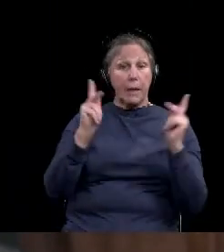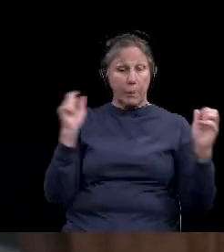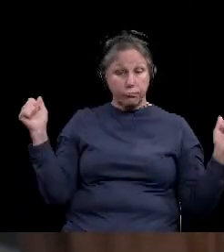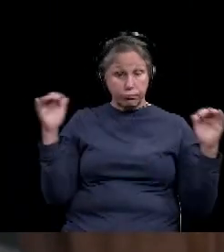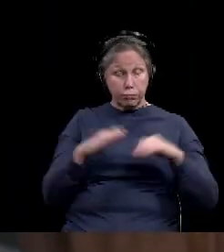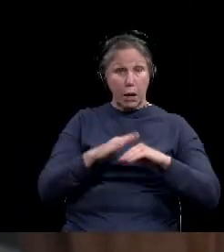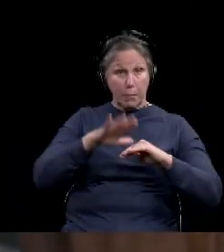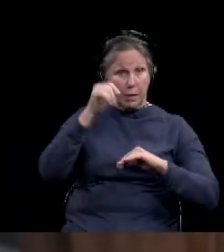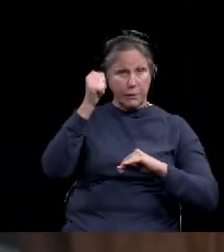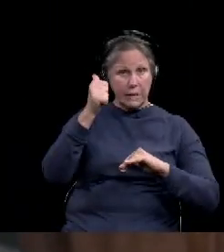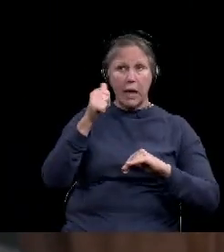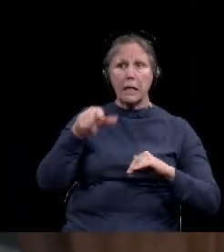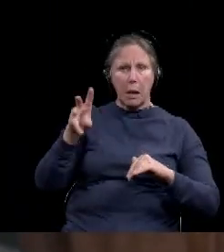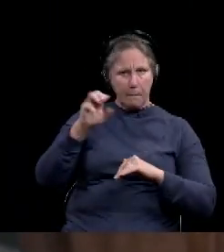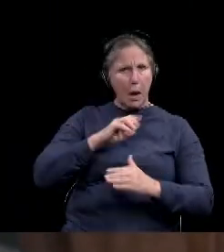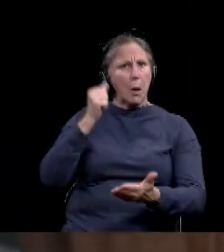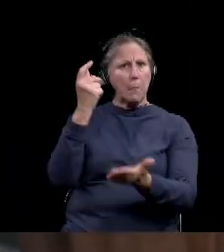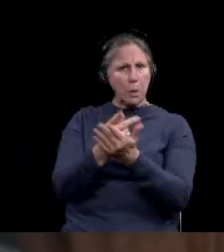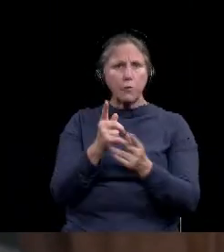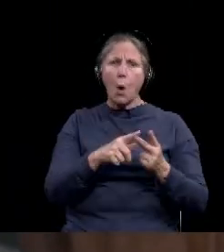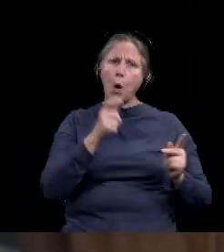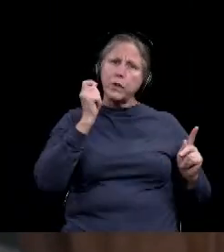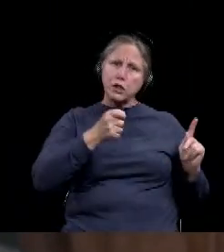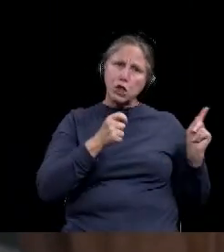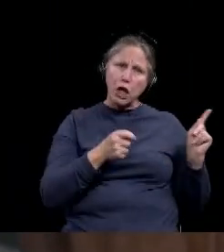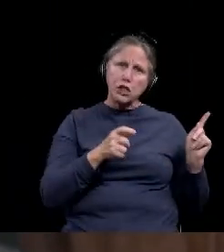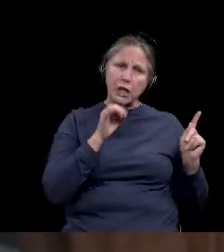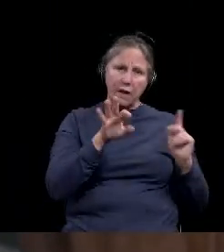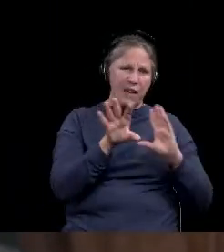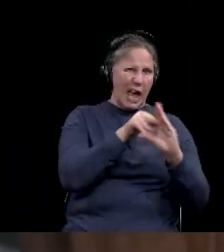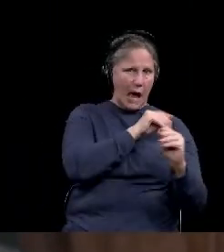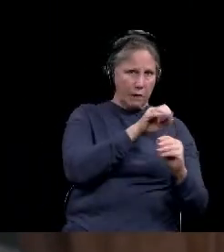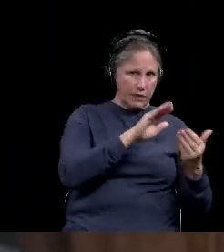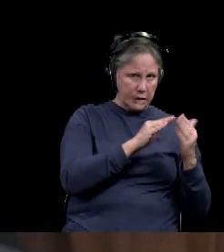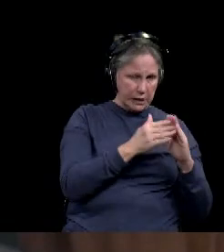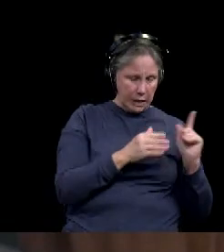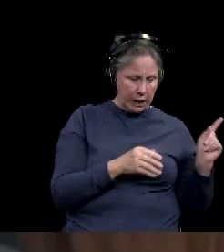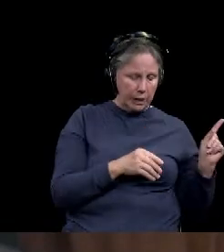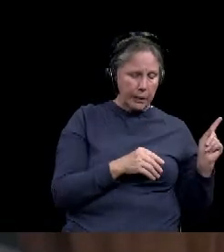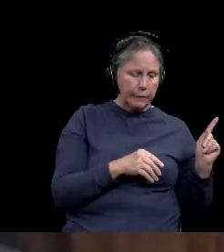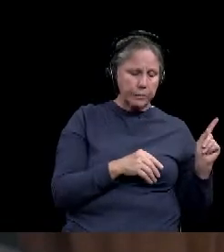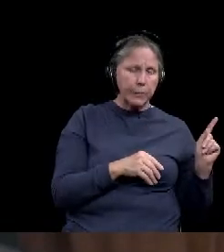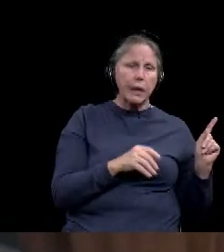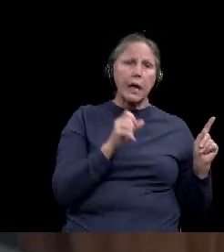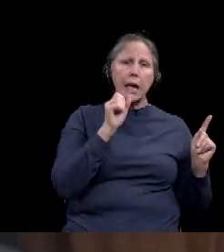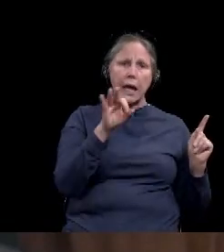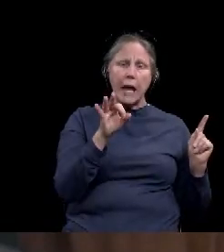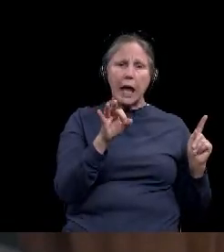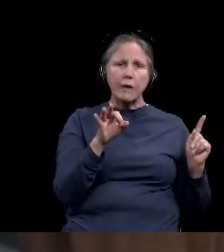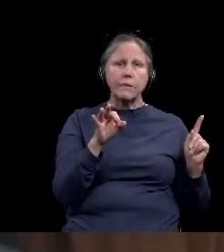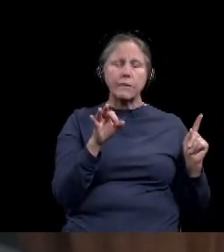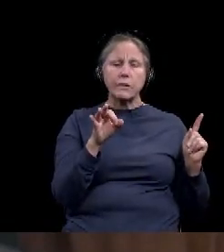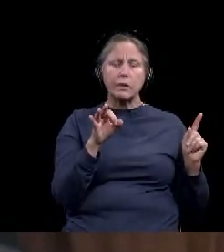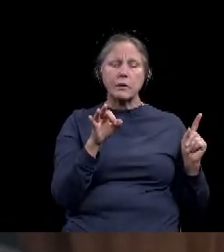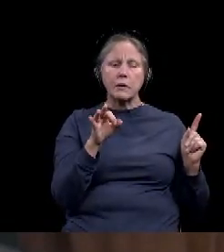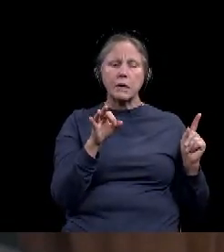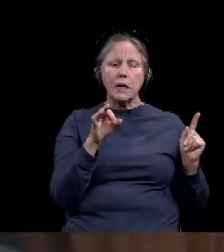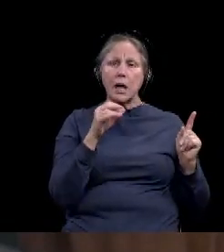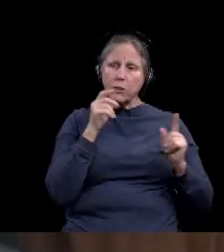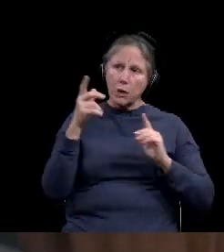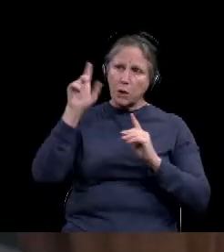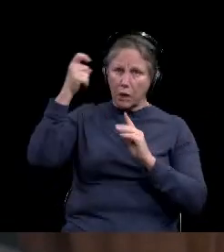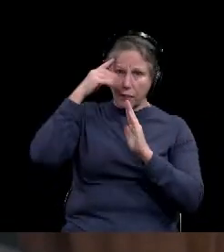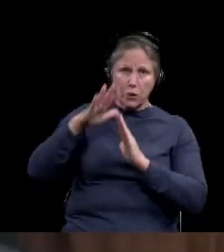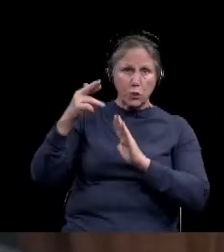city in Texas and by the county judge within an unincorporated area in the county, as long as it's not inconsistent with any of the